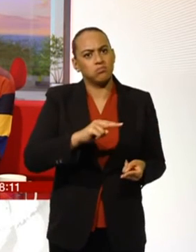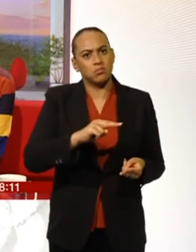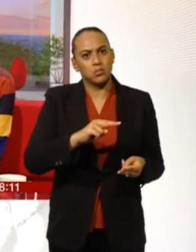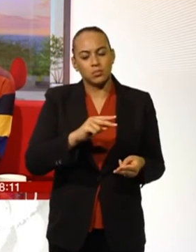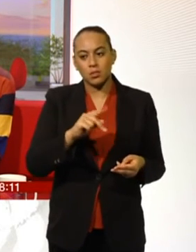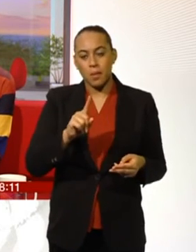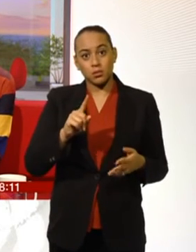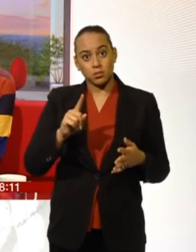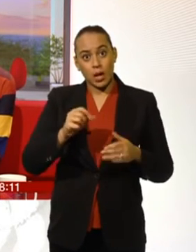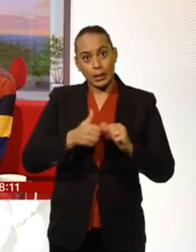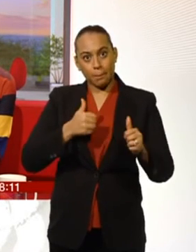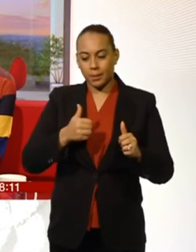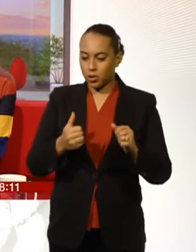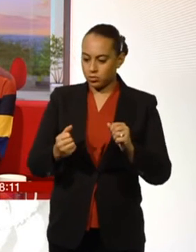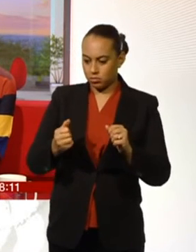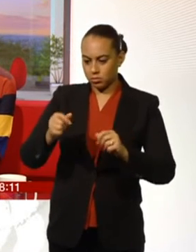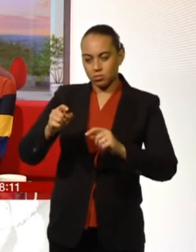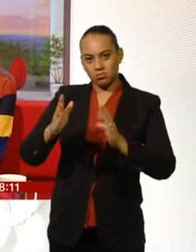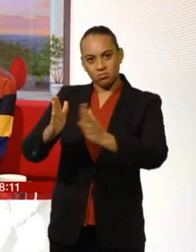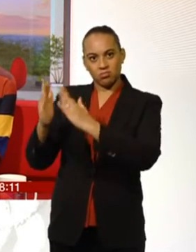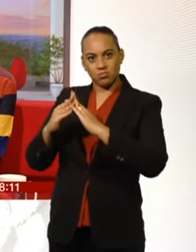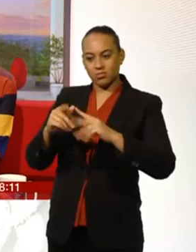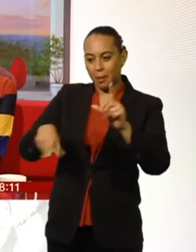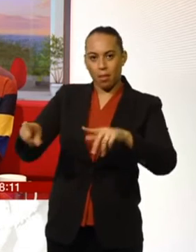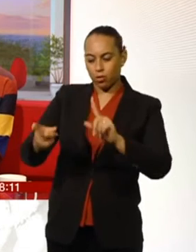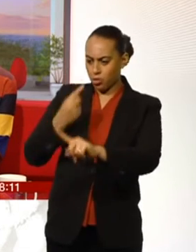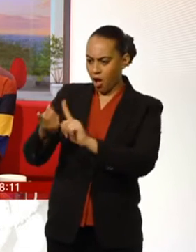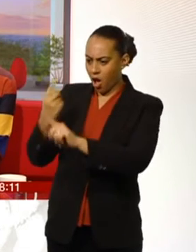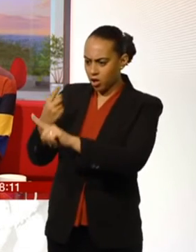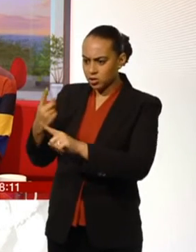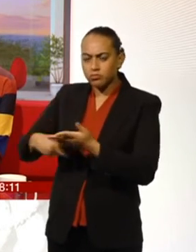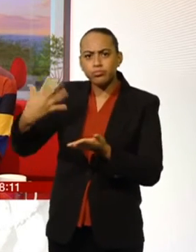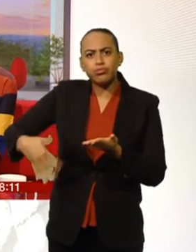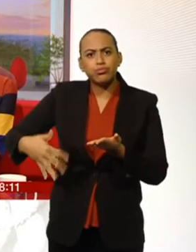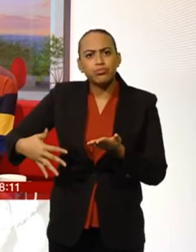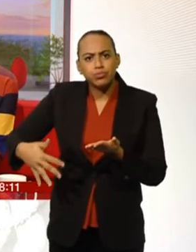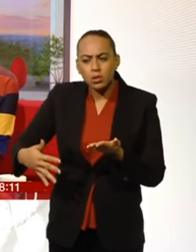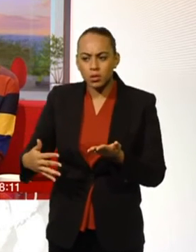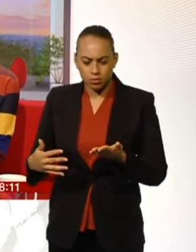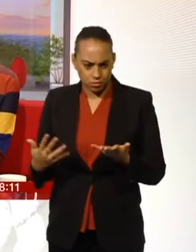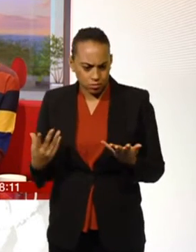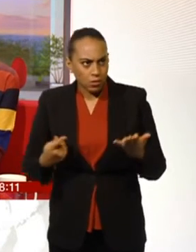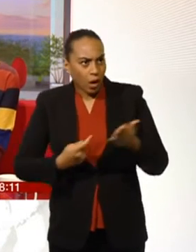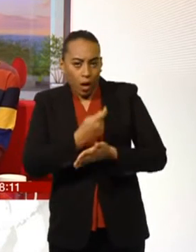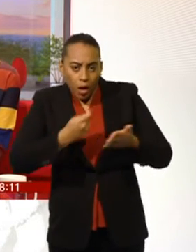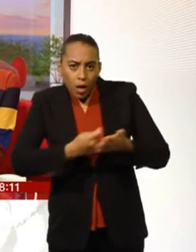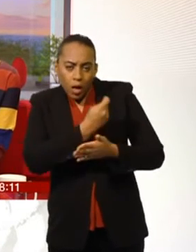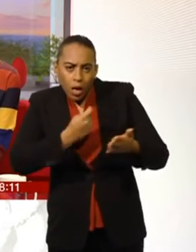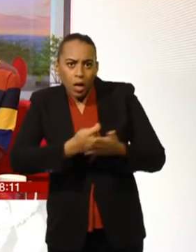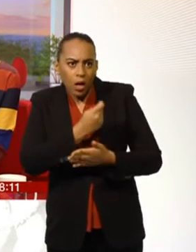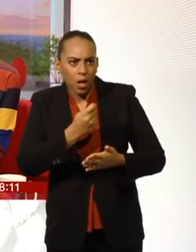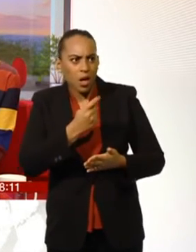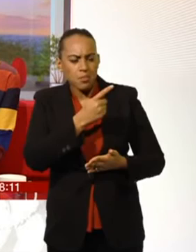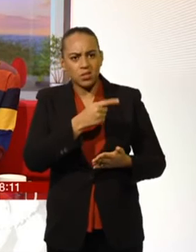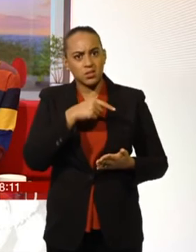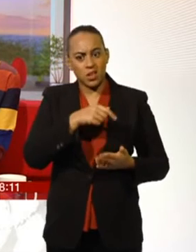amount we pay as customers hasn't. Yesterday the energy secretary warned the big suppliers to look after their customers with the prime minister adding the bills